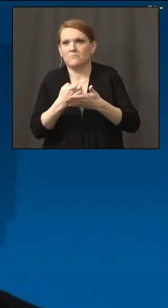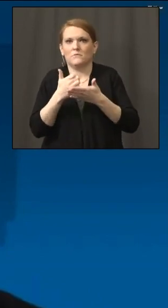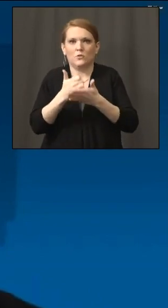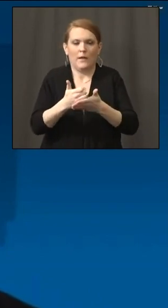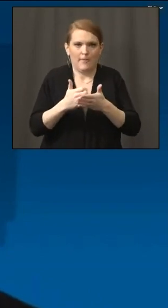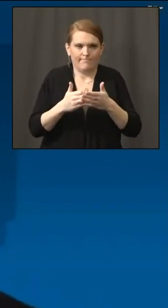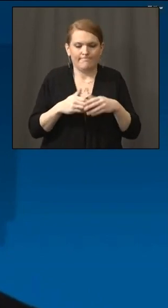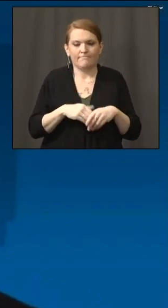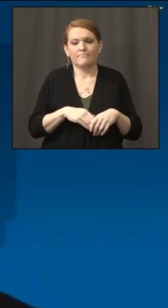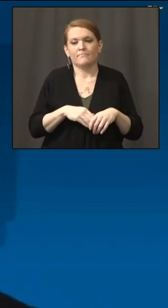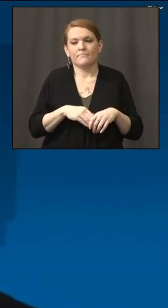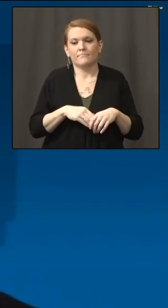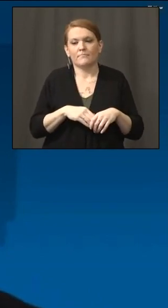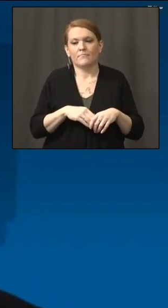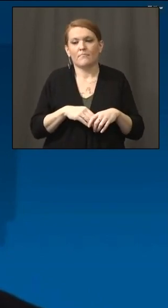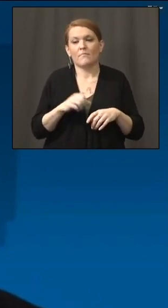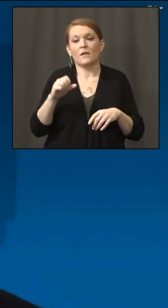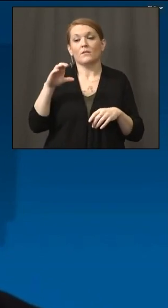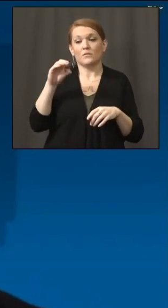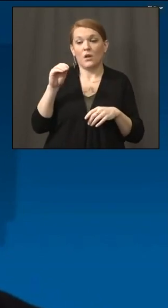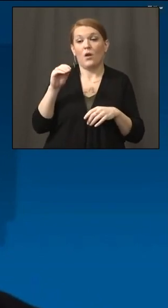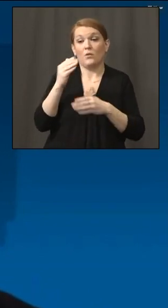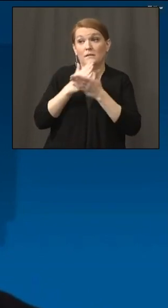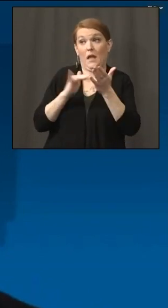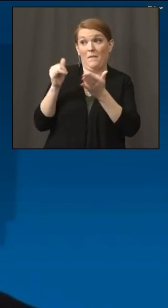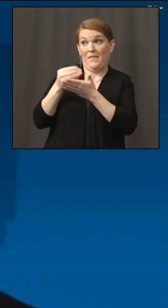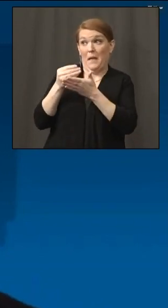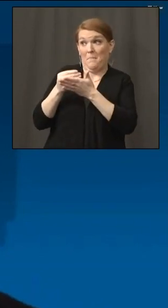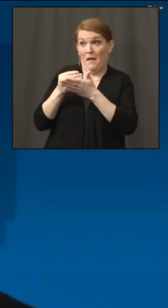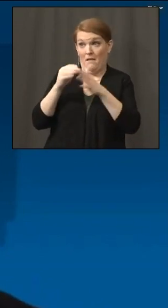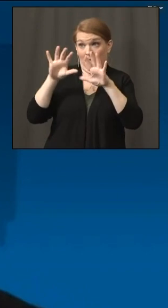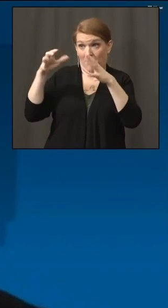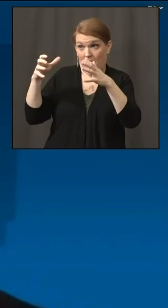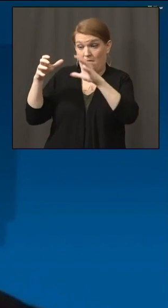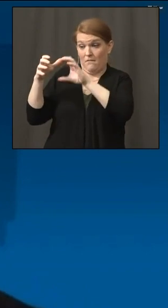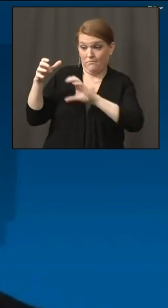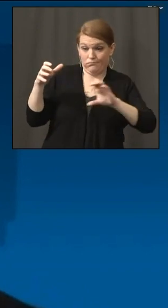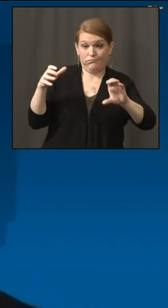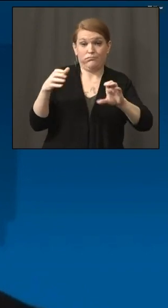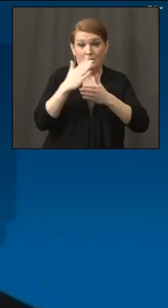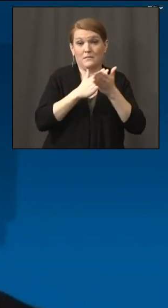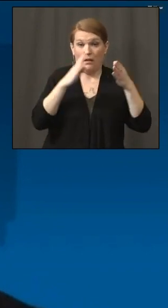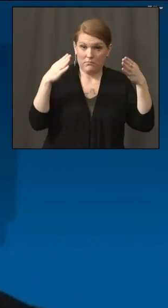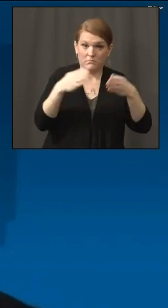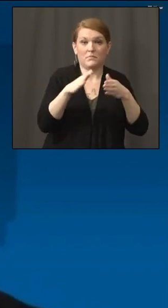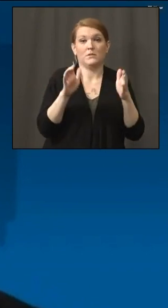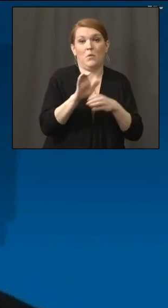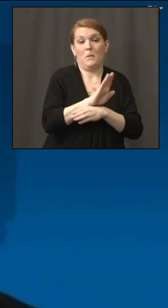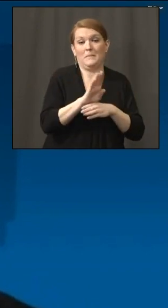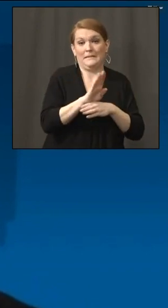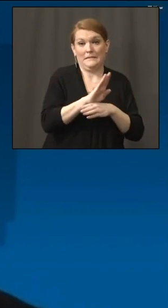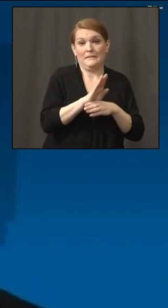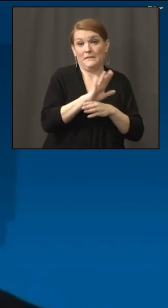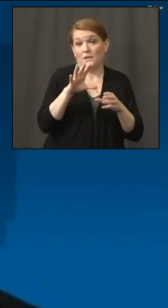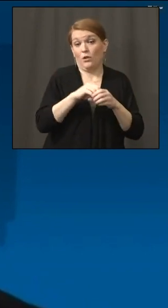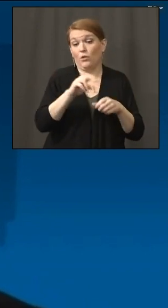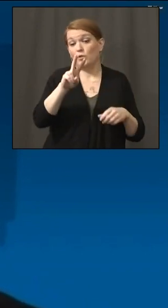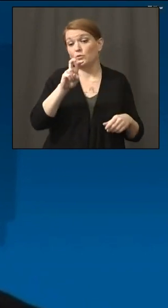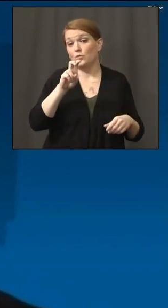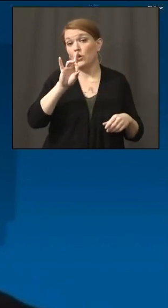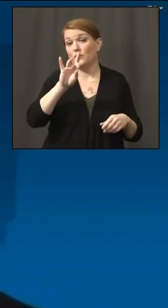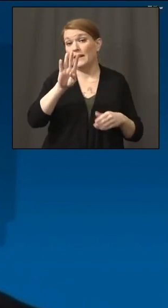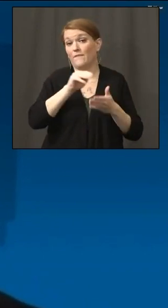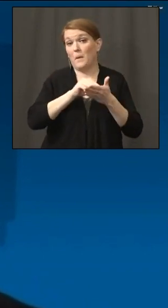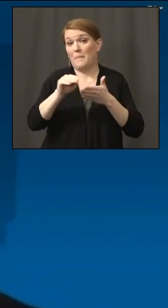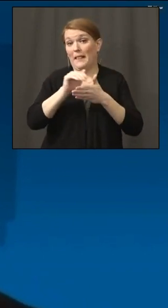$325 billion has been dedicated to small businesses, including $284 million for another